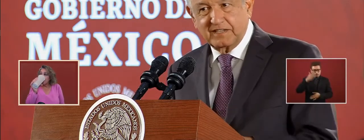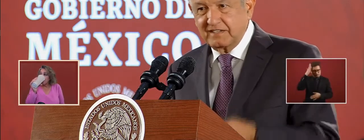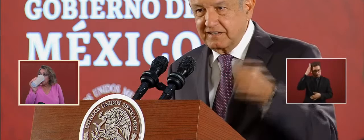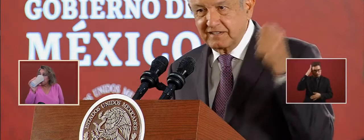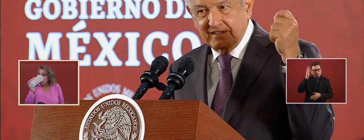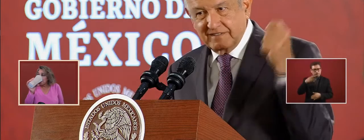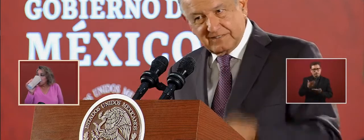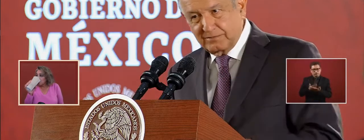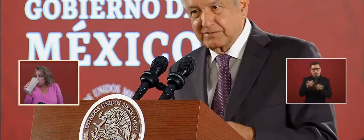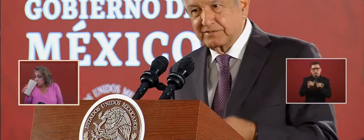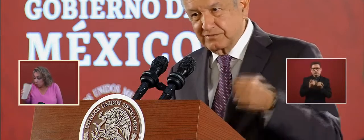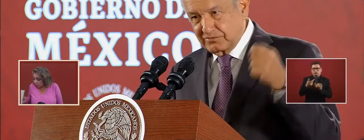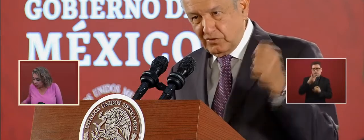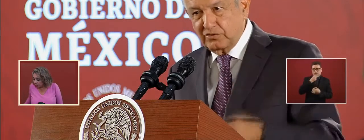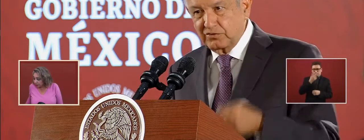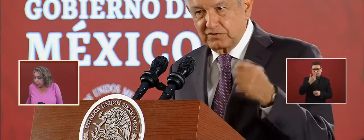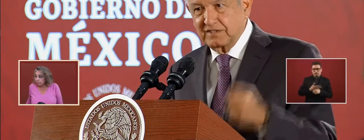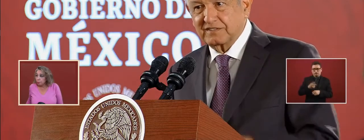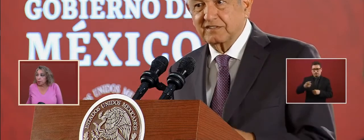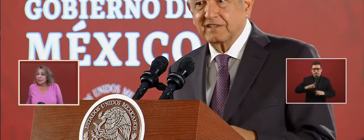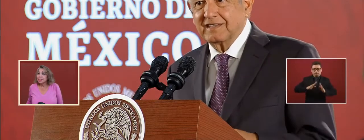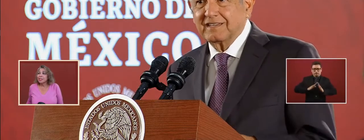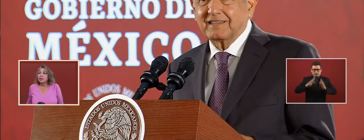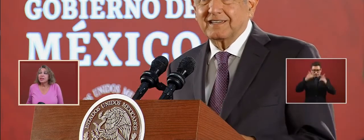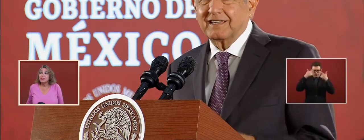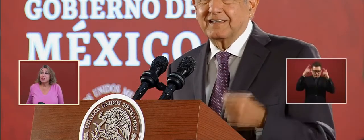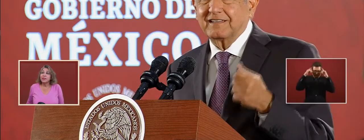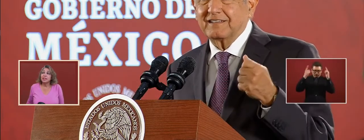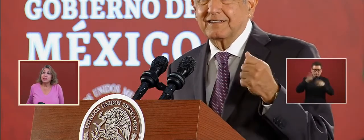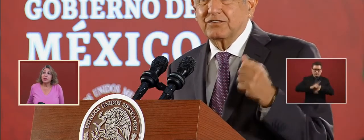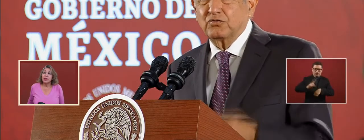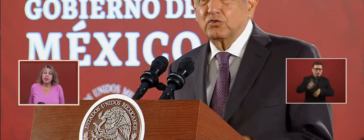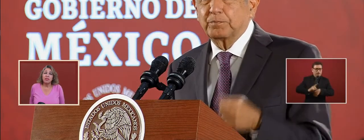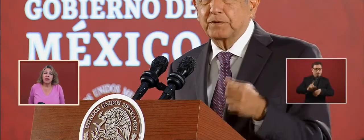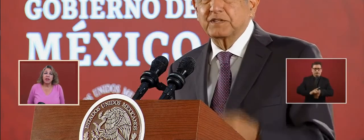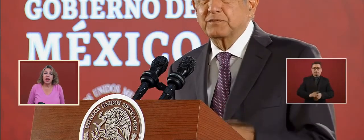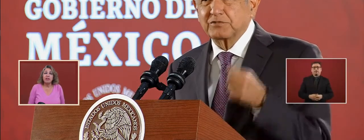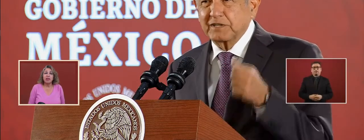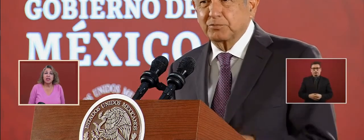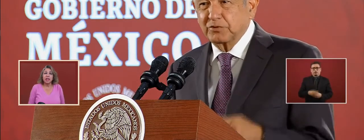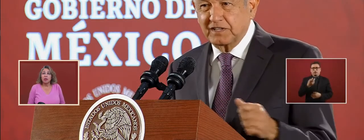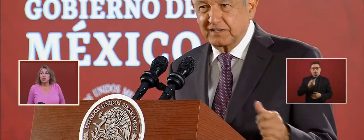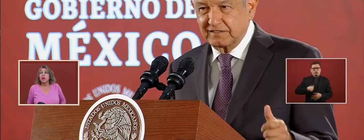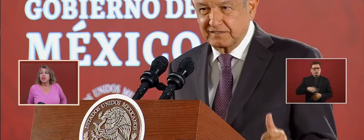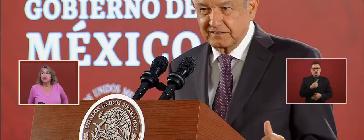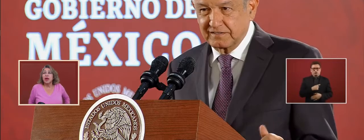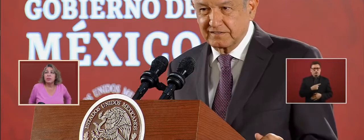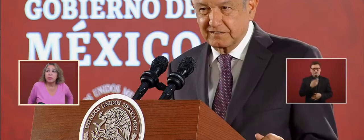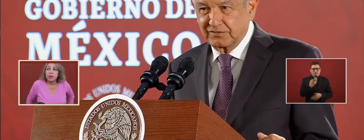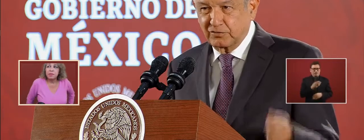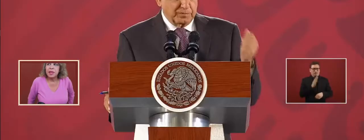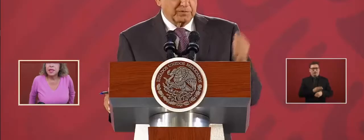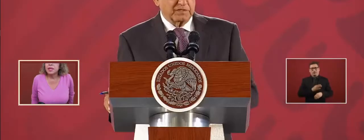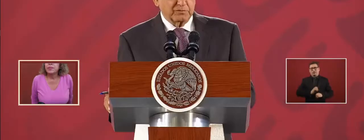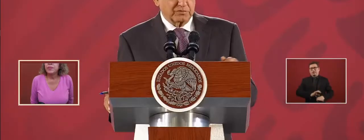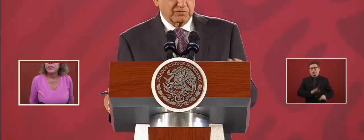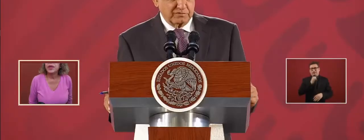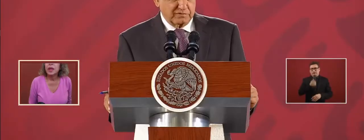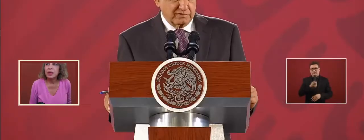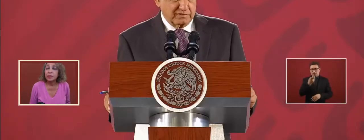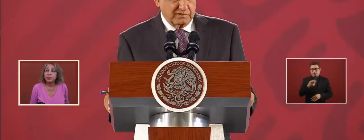and the Secretary of Defense and Marine are there every day. We do not permit